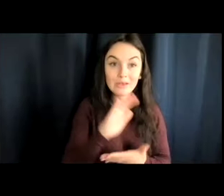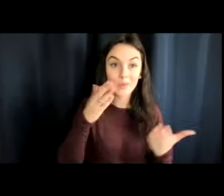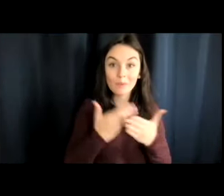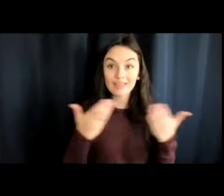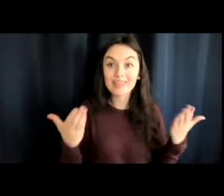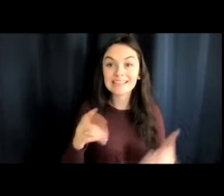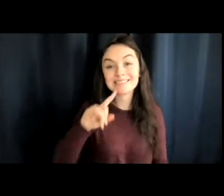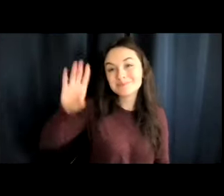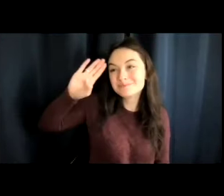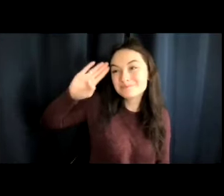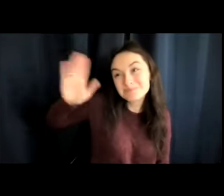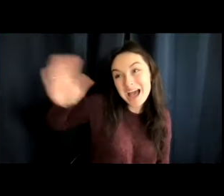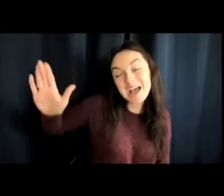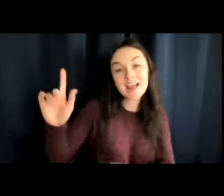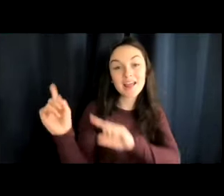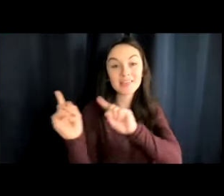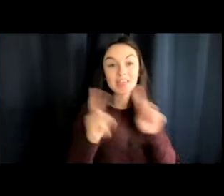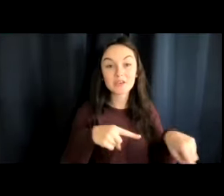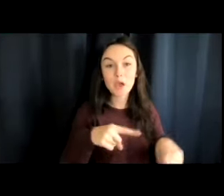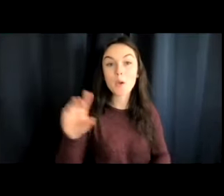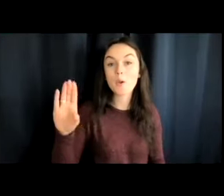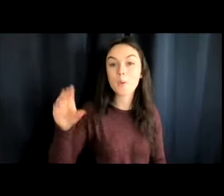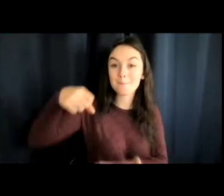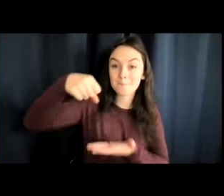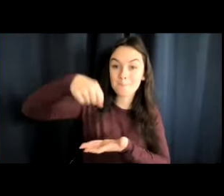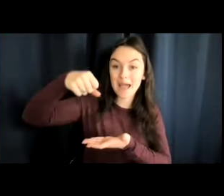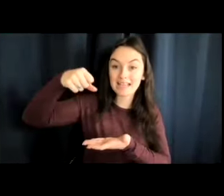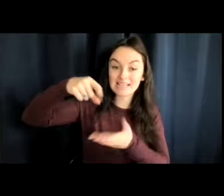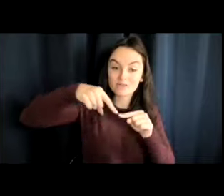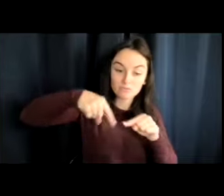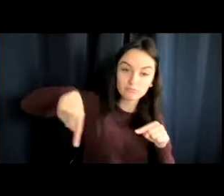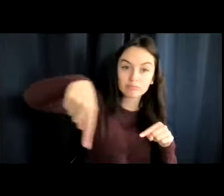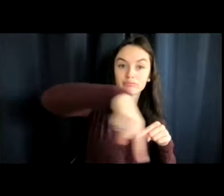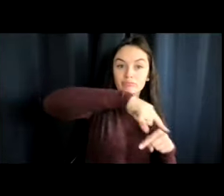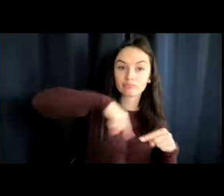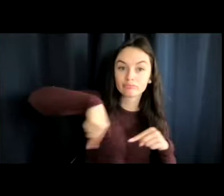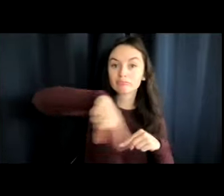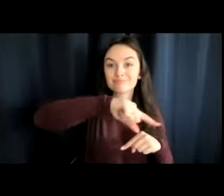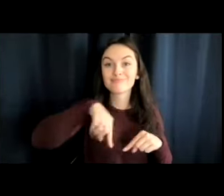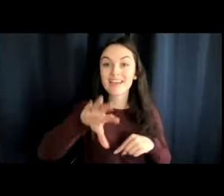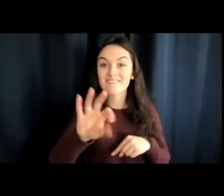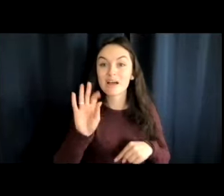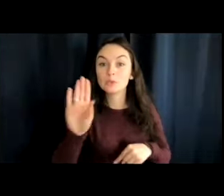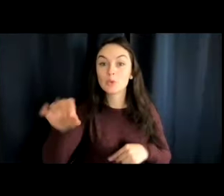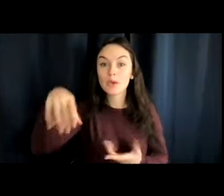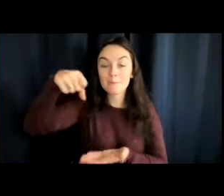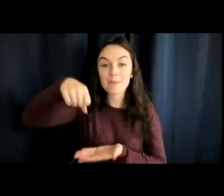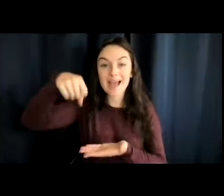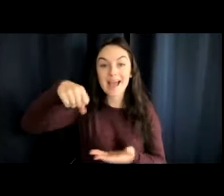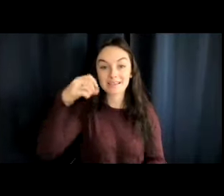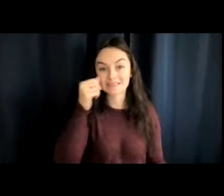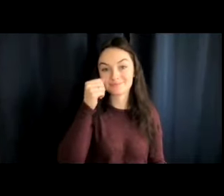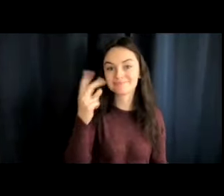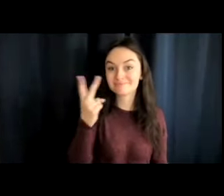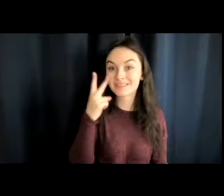the baggage carousel and find the bags you checked. Welcome! This lady's talking on the phone